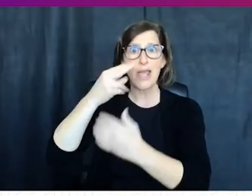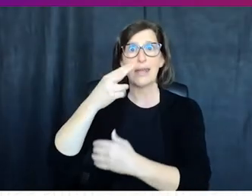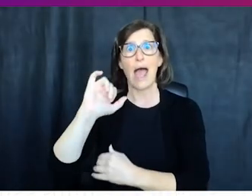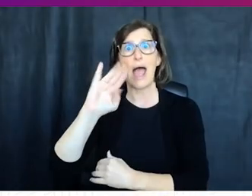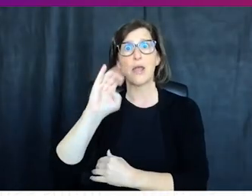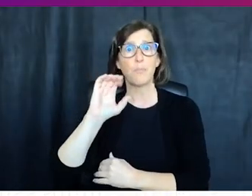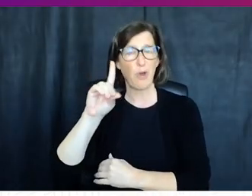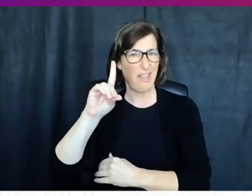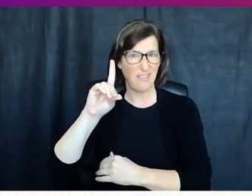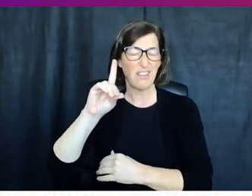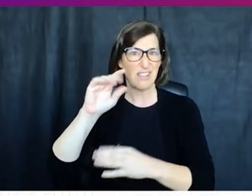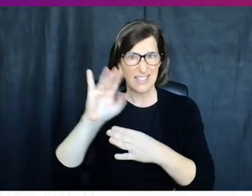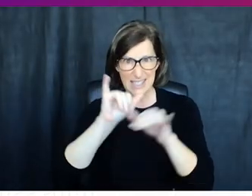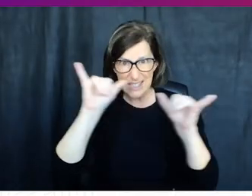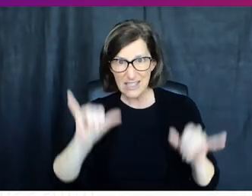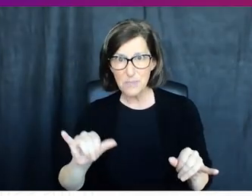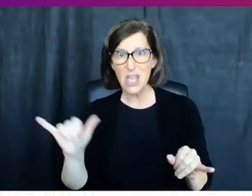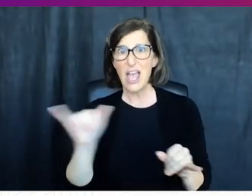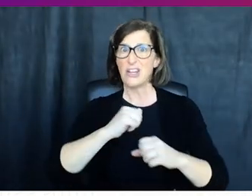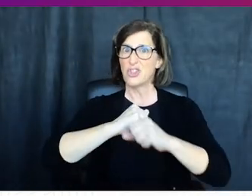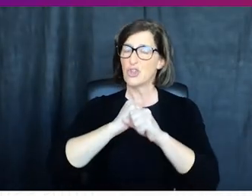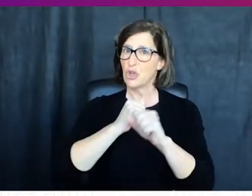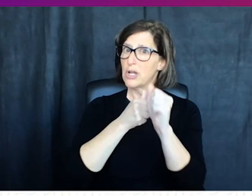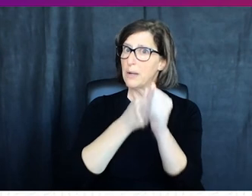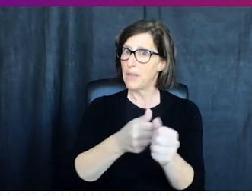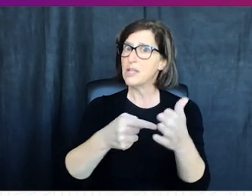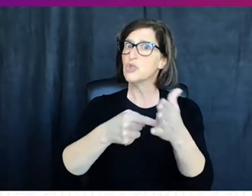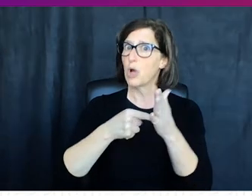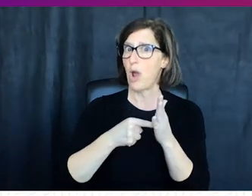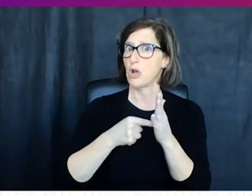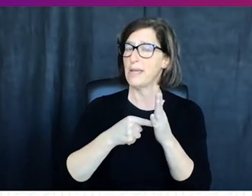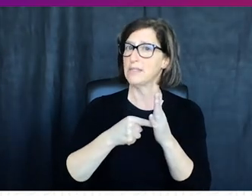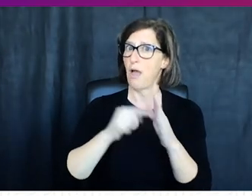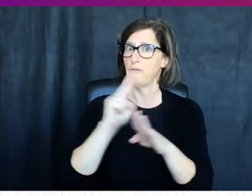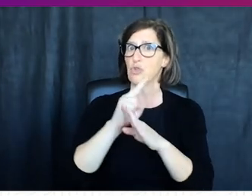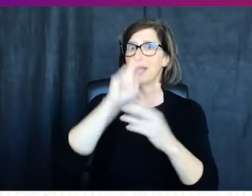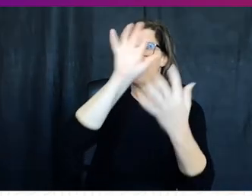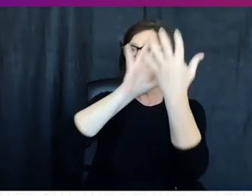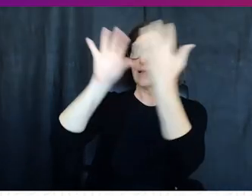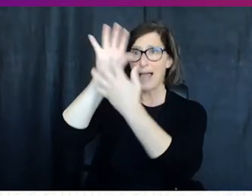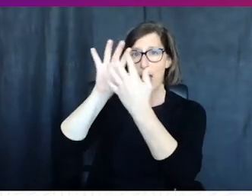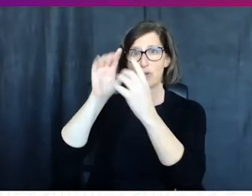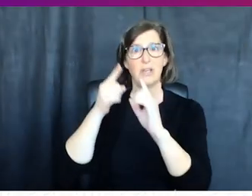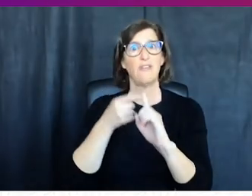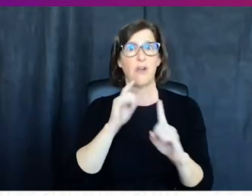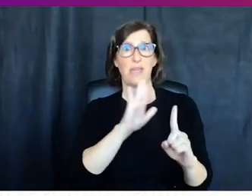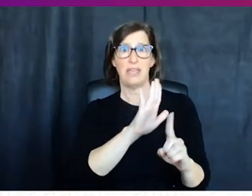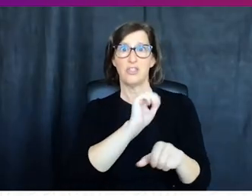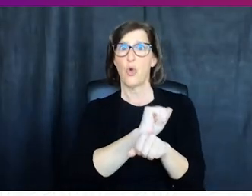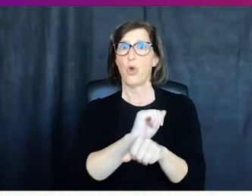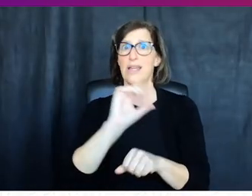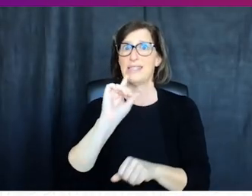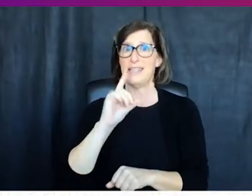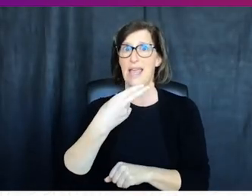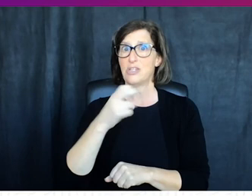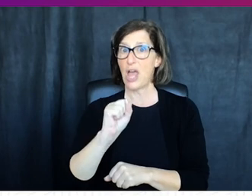cloud x and enterprise systems as well as security and compliance requirements of cloud adoption and the enterprise from his work